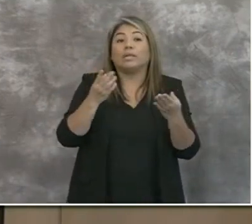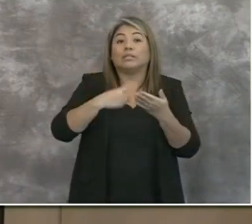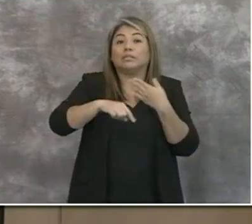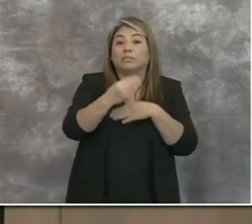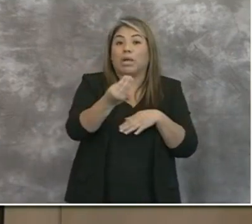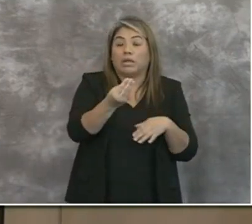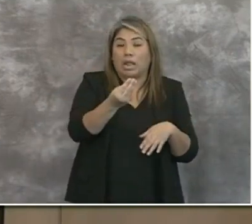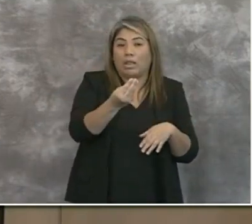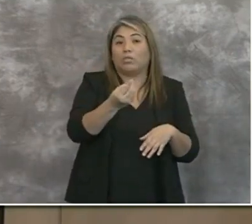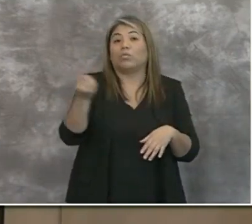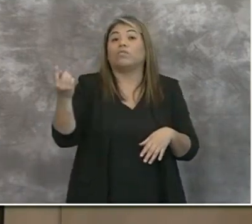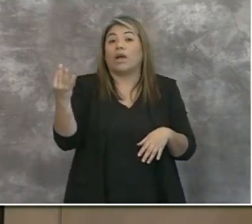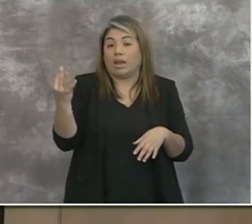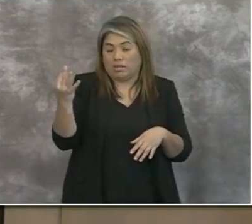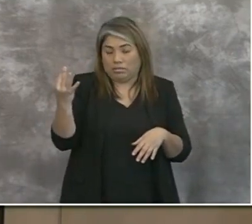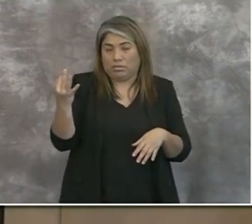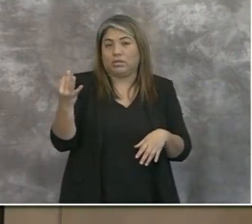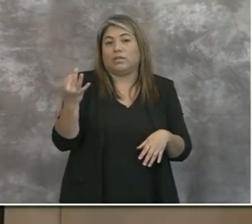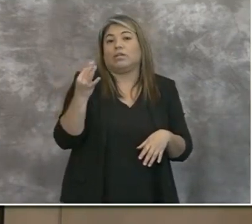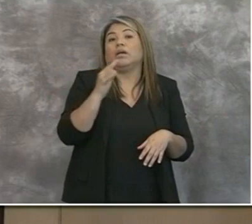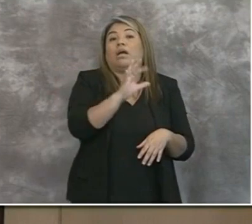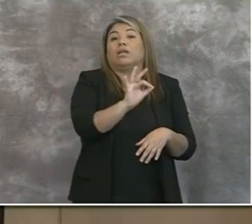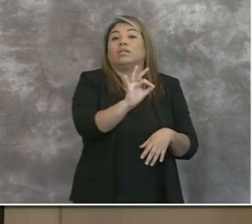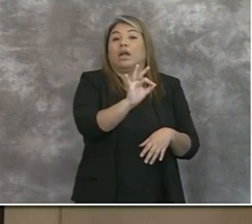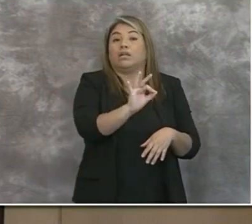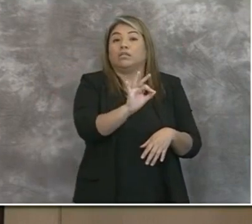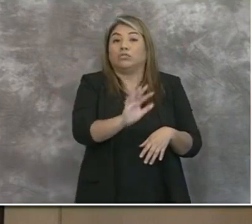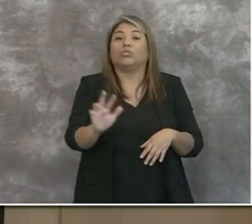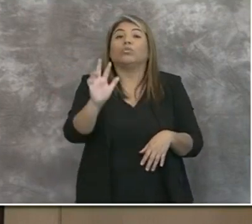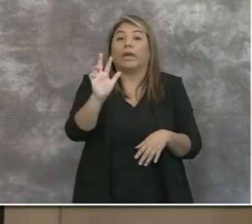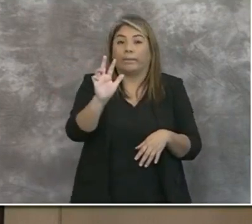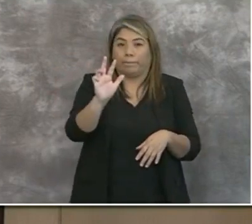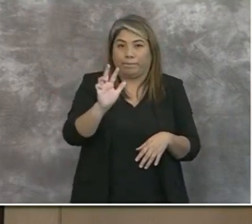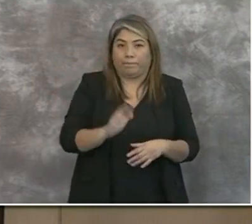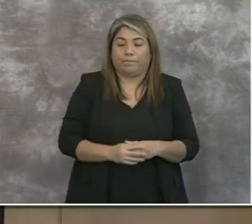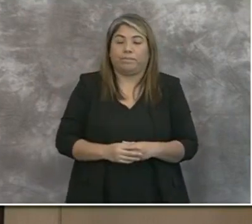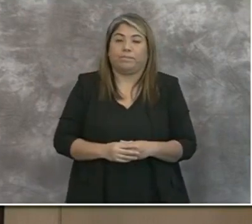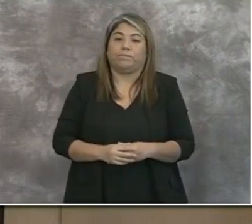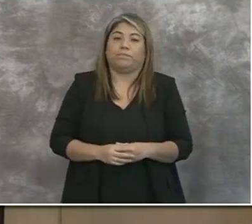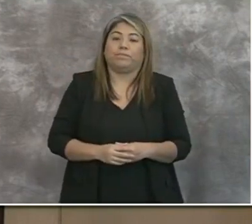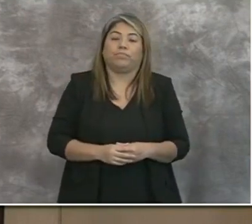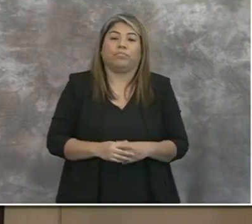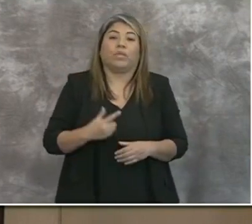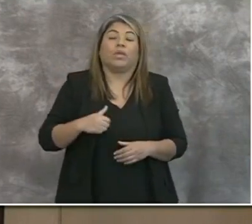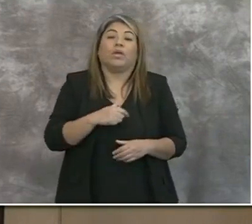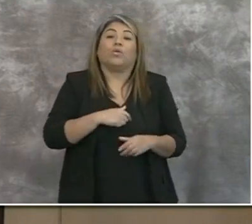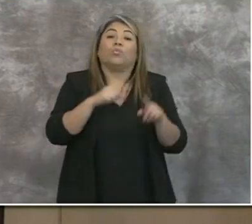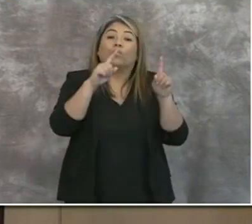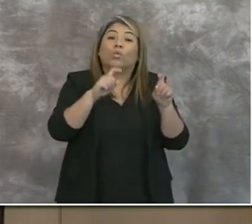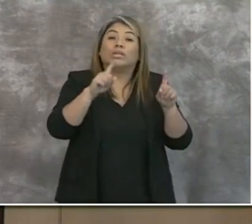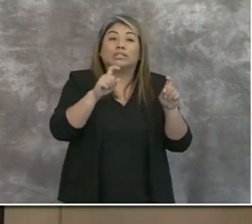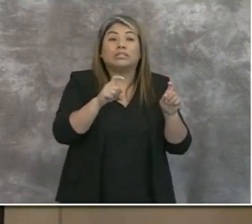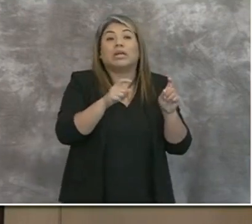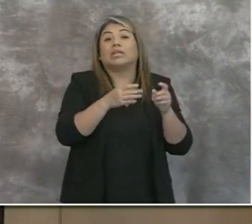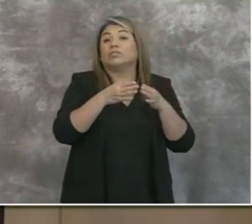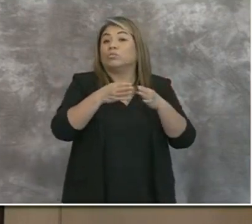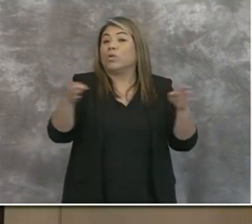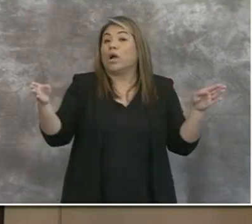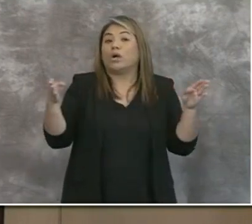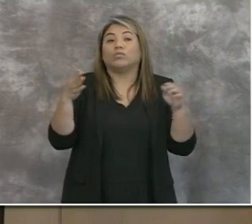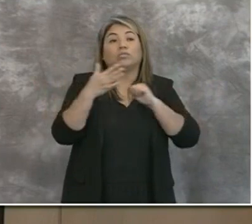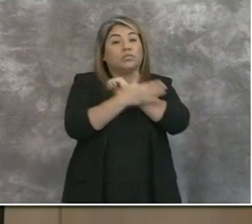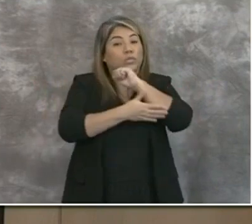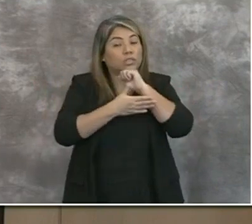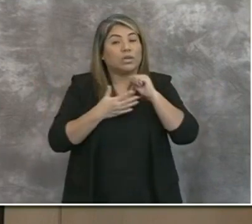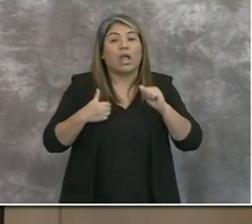through Friday from 9 a.m. to 3 p.m. We do testing throughout the entire region and I